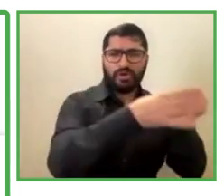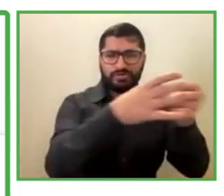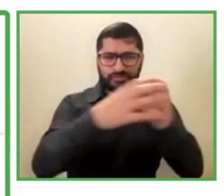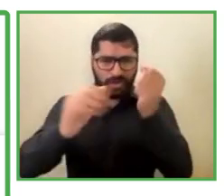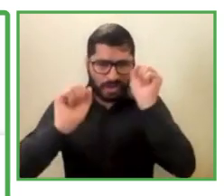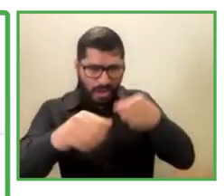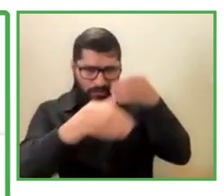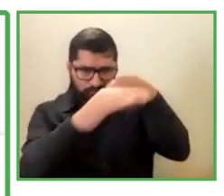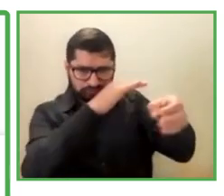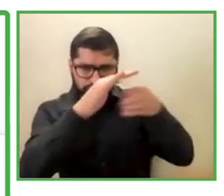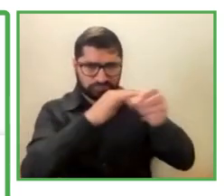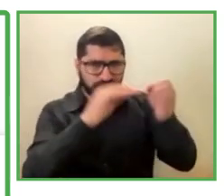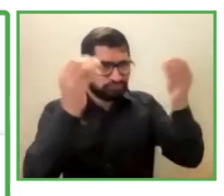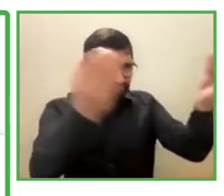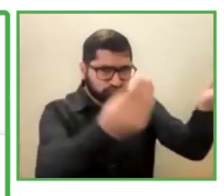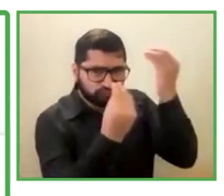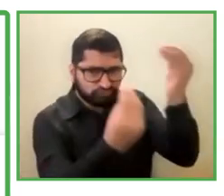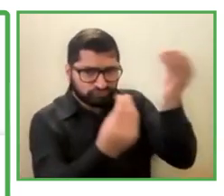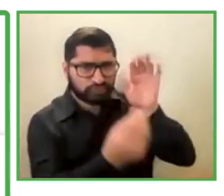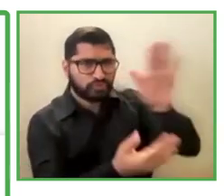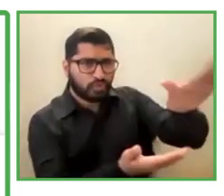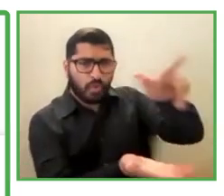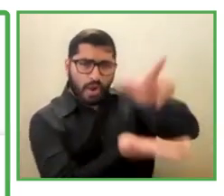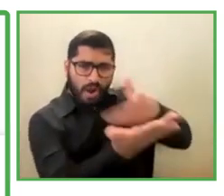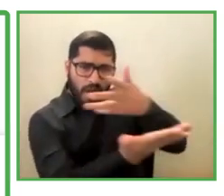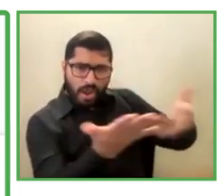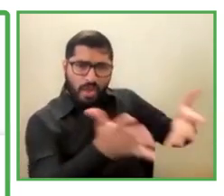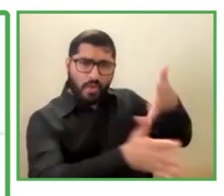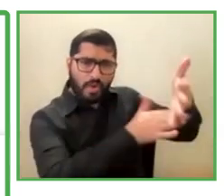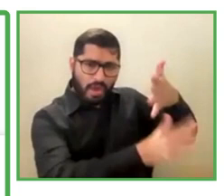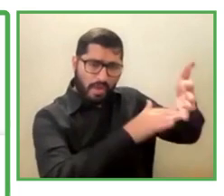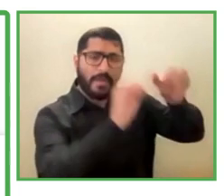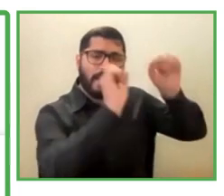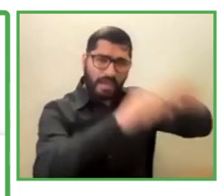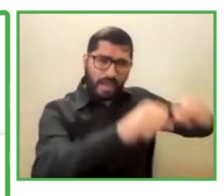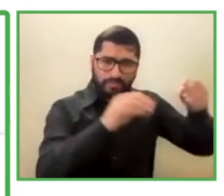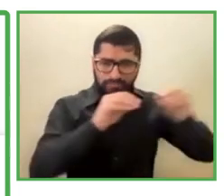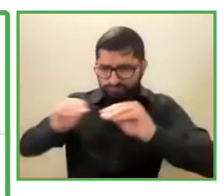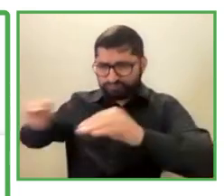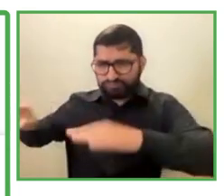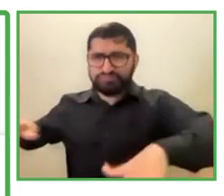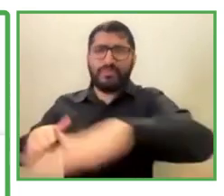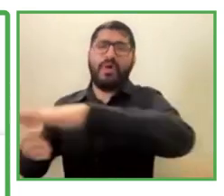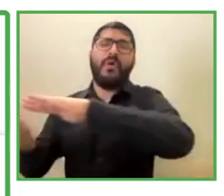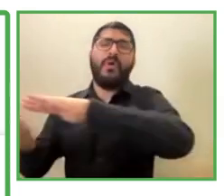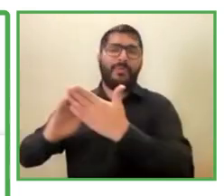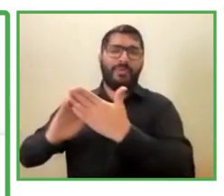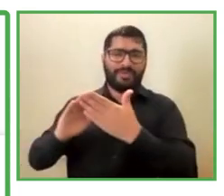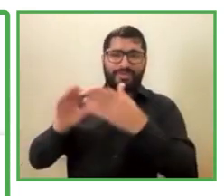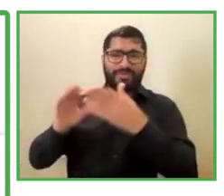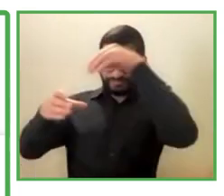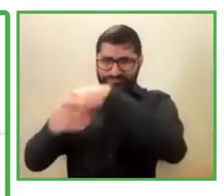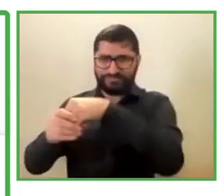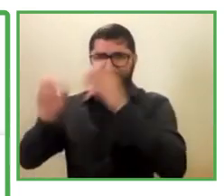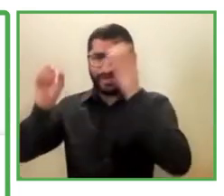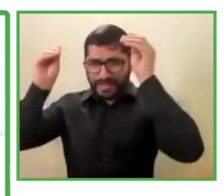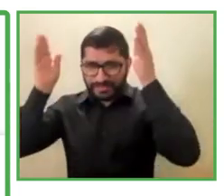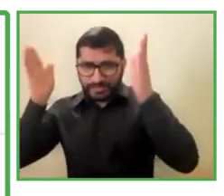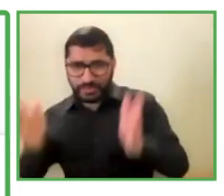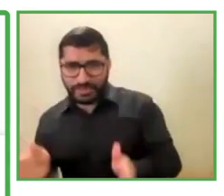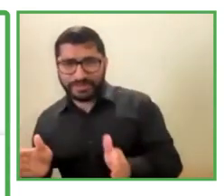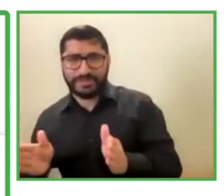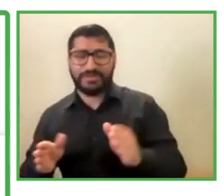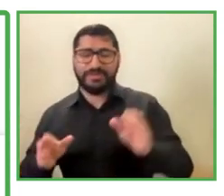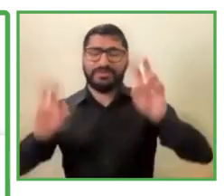with didactic material for people with any disability.